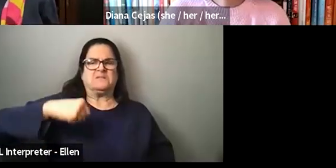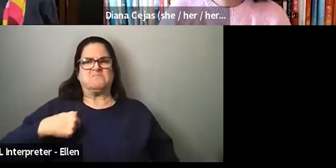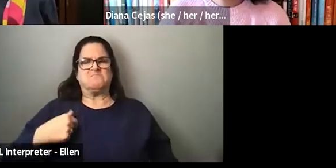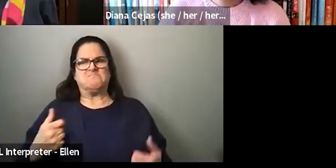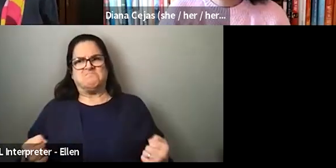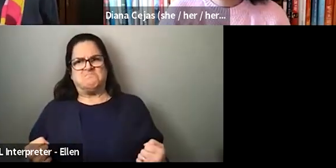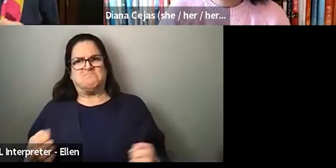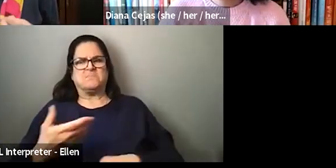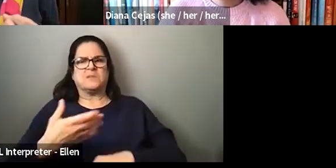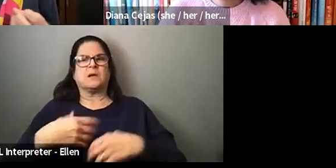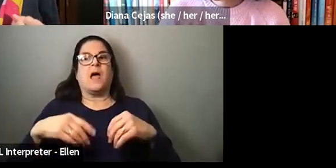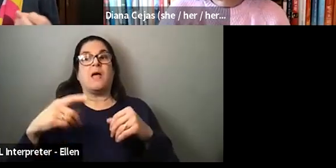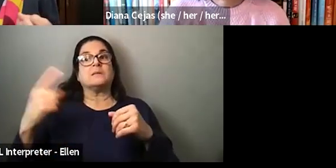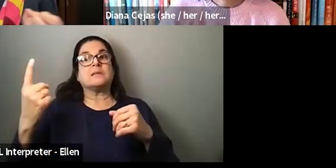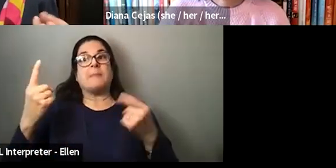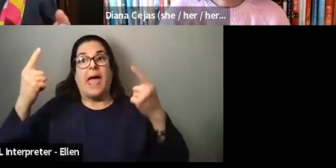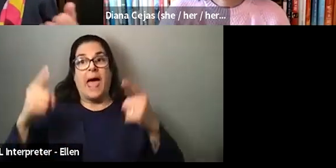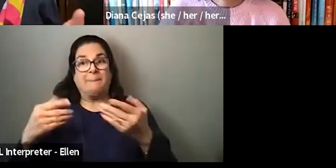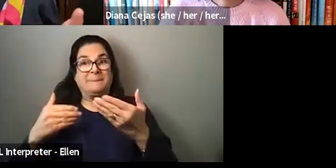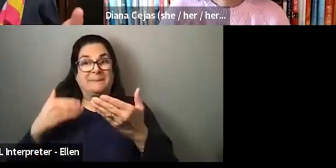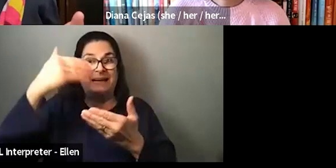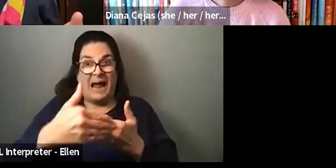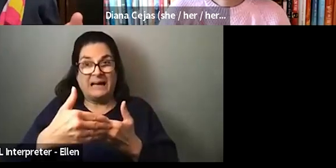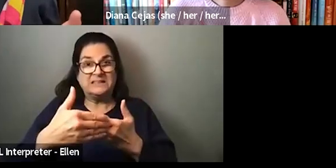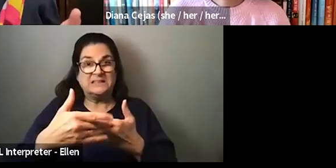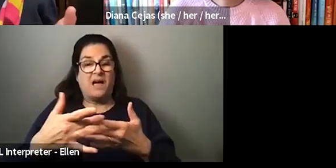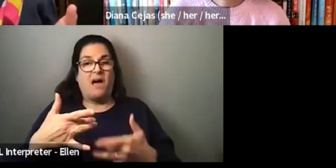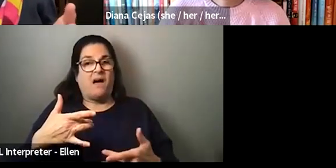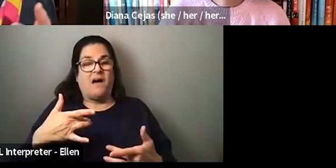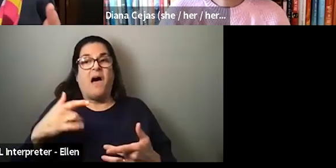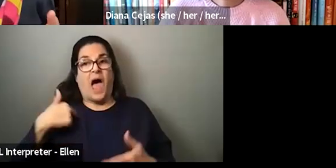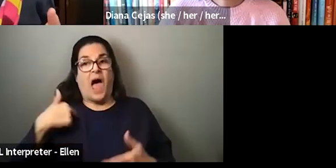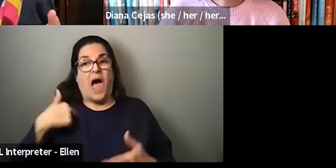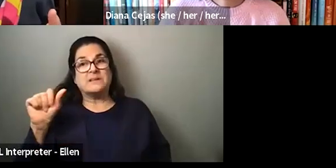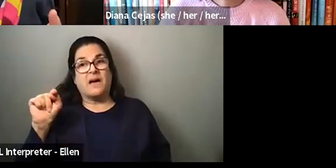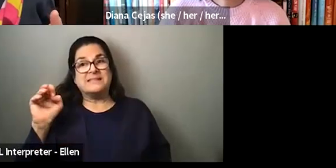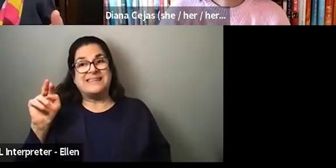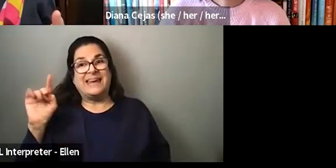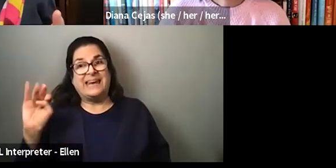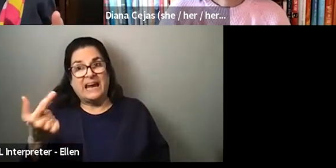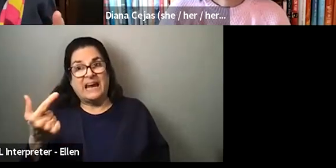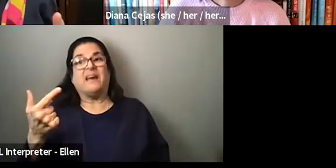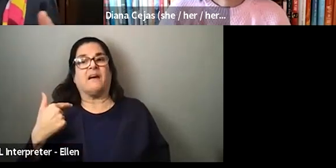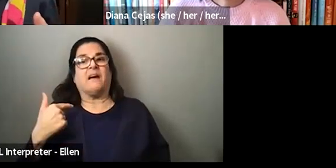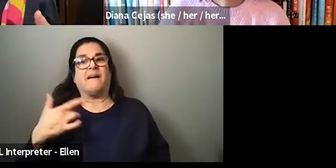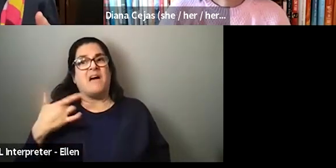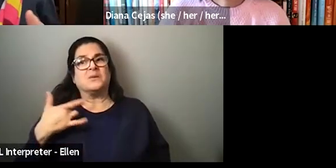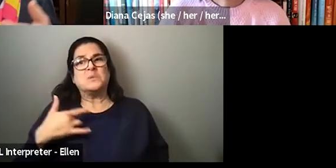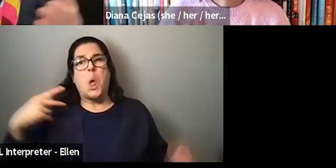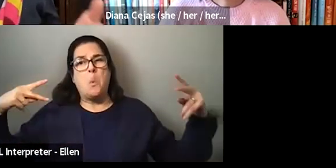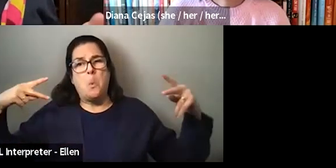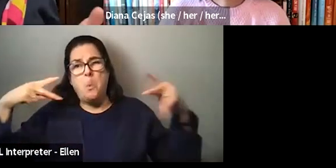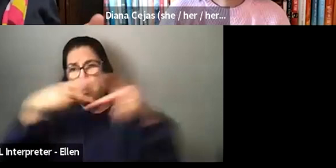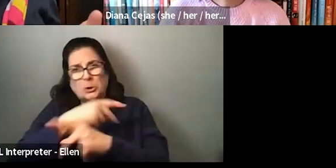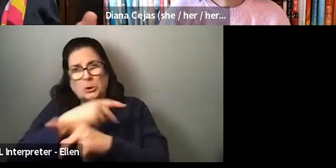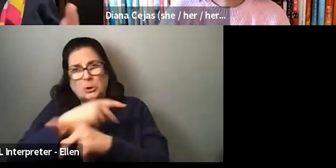attending. And I thought, this is like the worst, you know, the situation I've been in. And it's almost surprising to me that